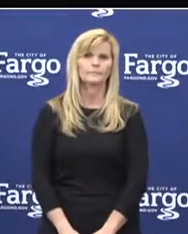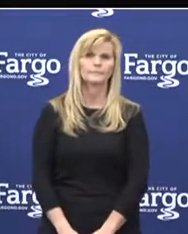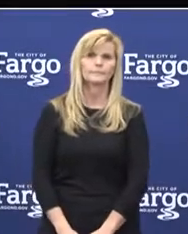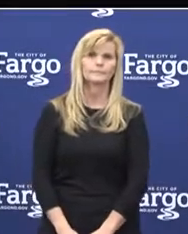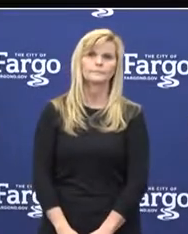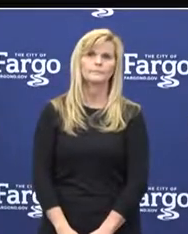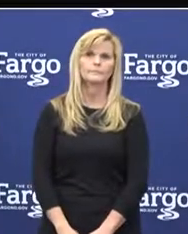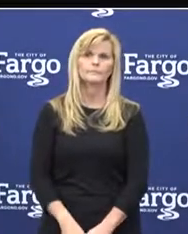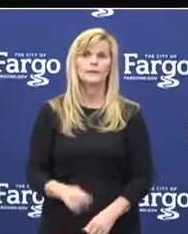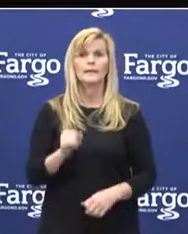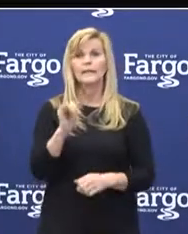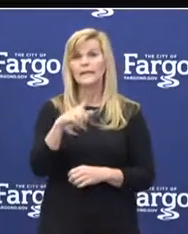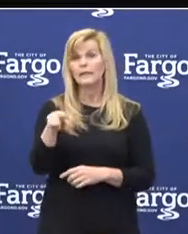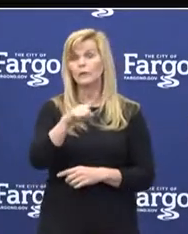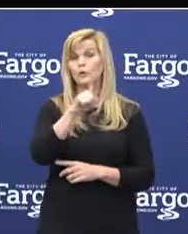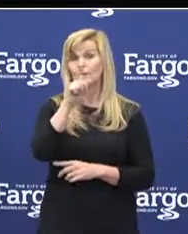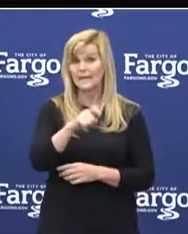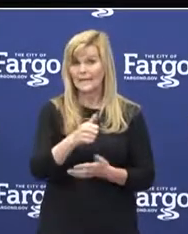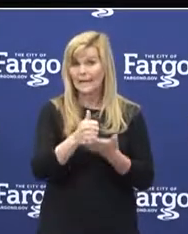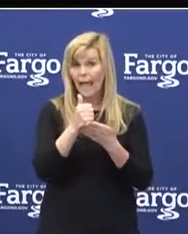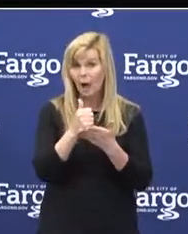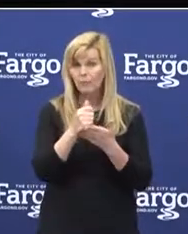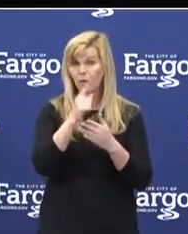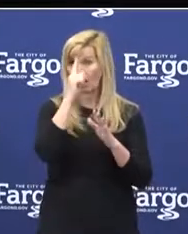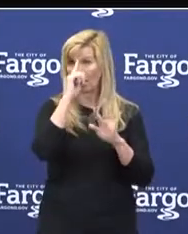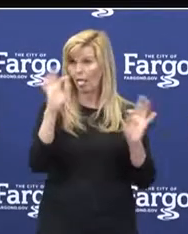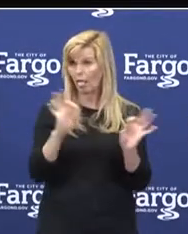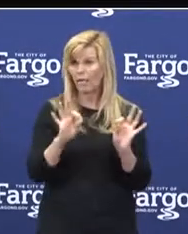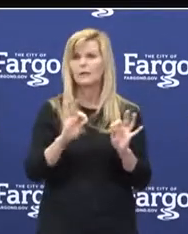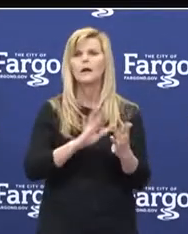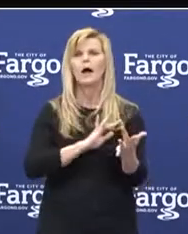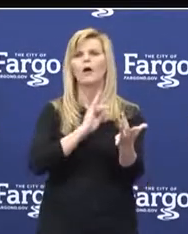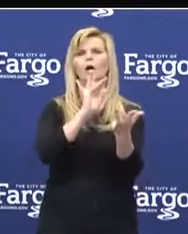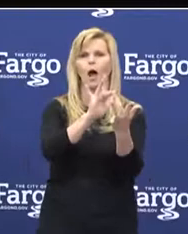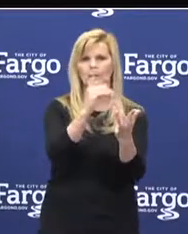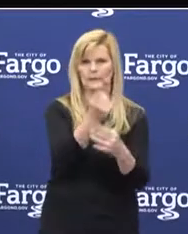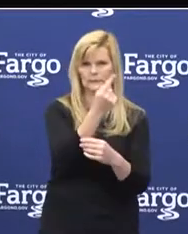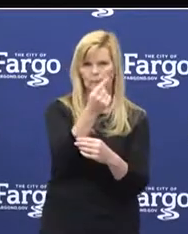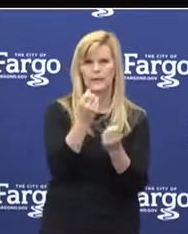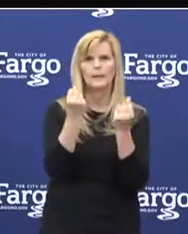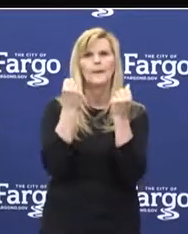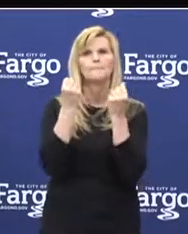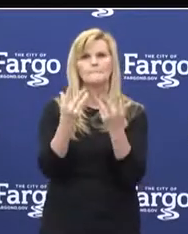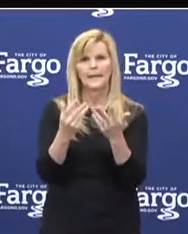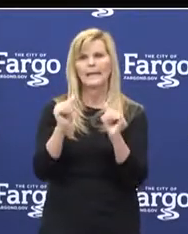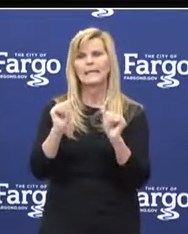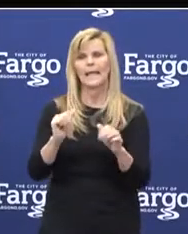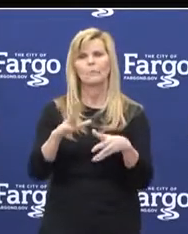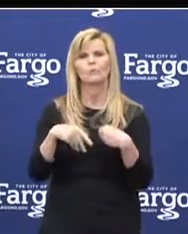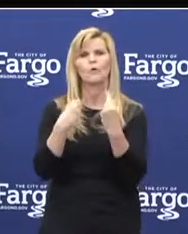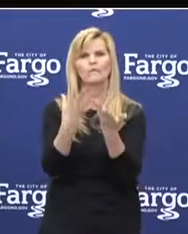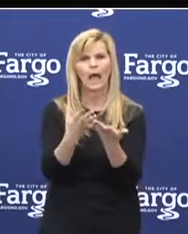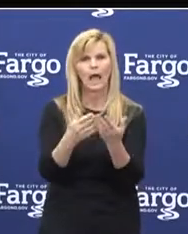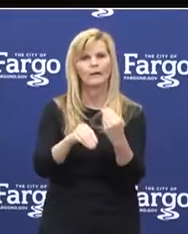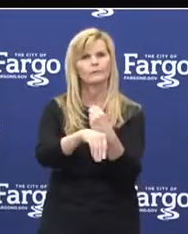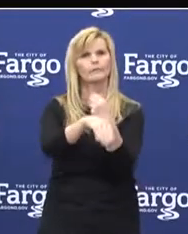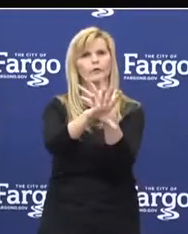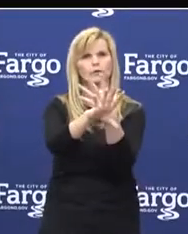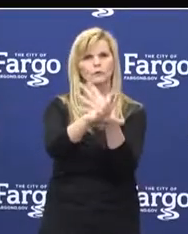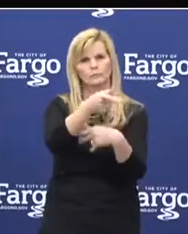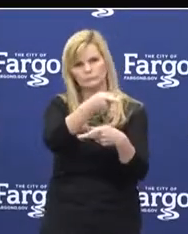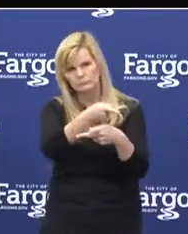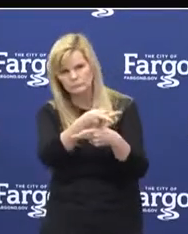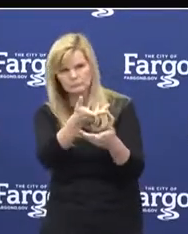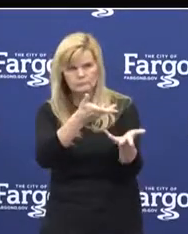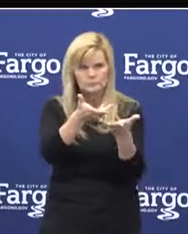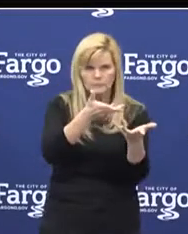And then if you need help, make sure that you reach out. Many behavioral health professionals now can provide care virtually, and that's been a real